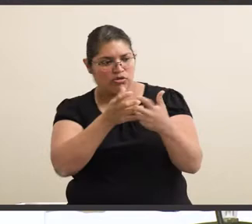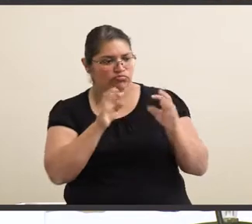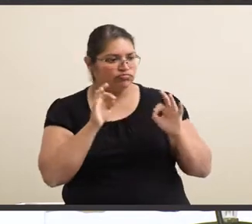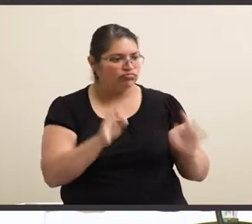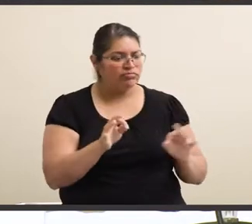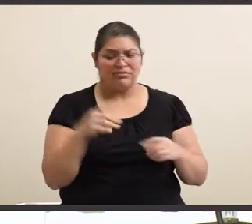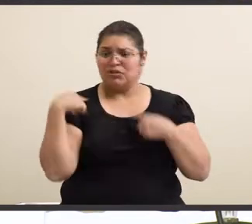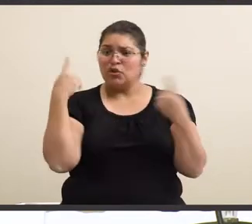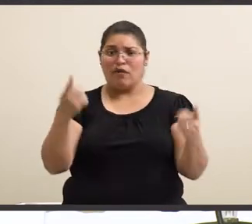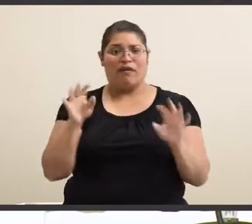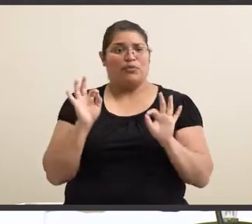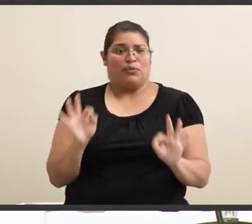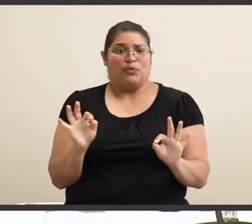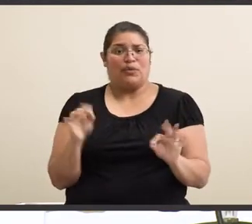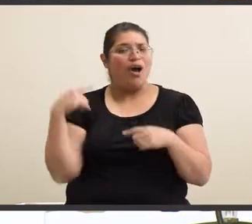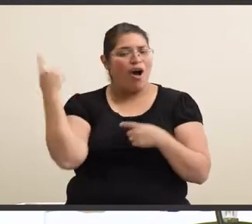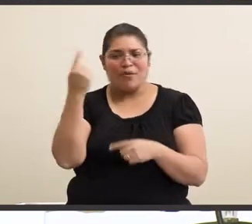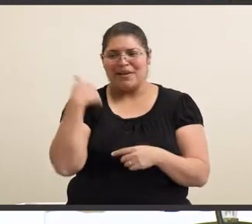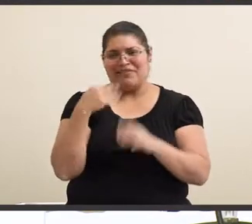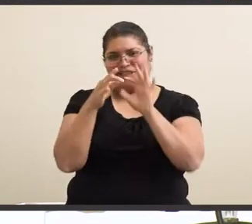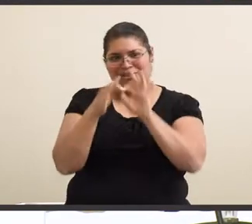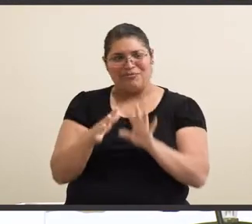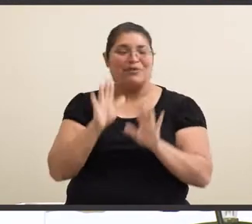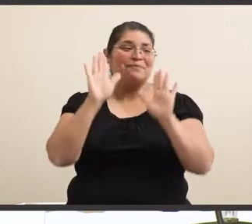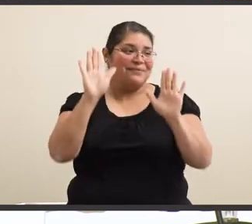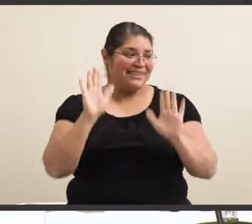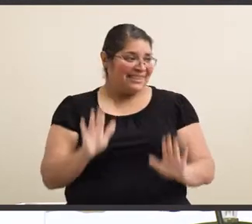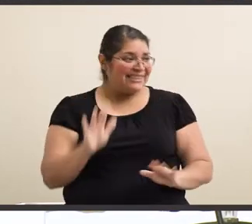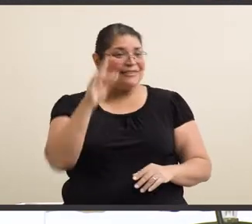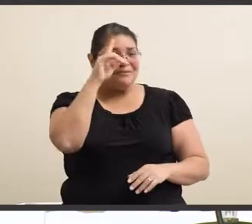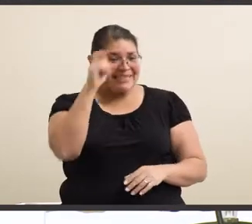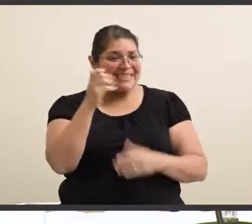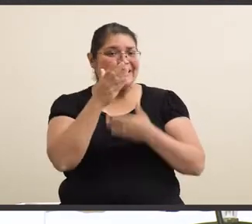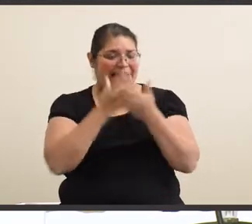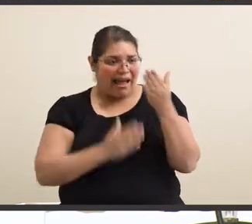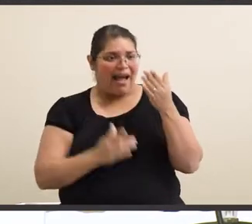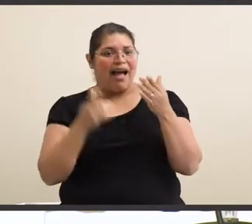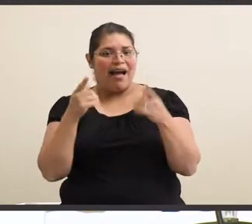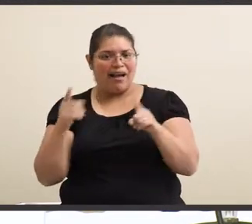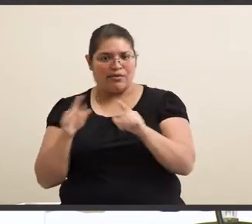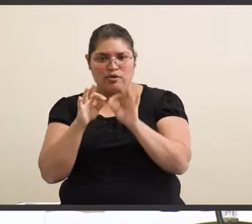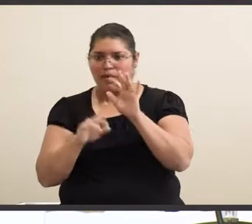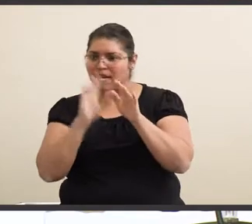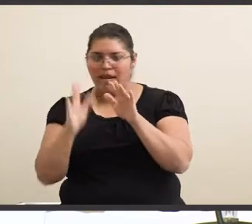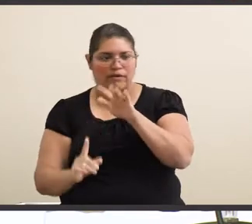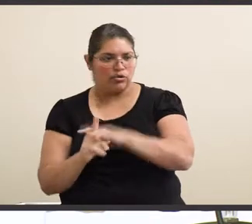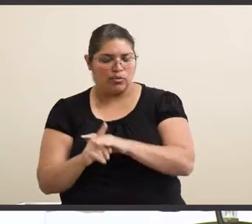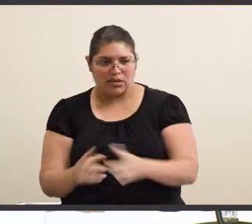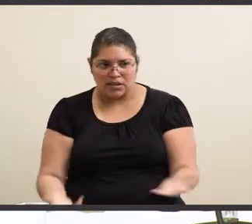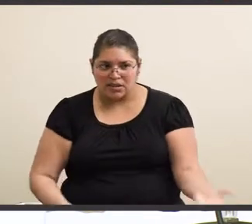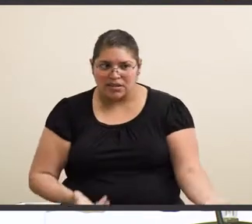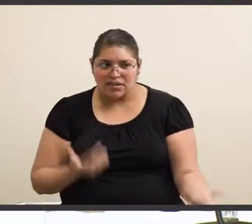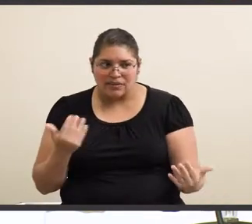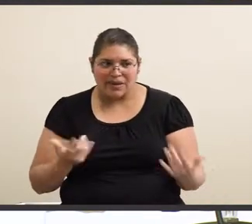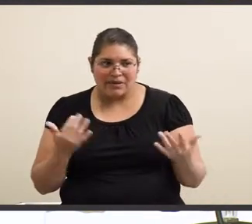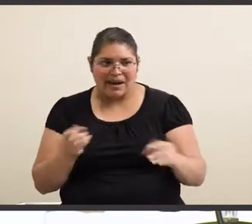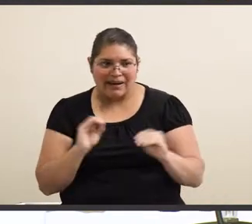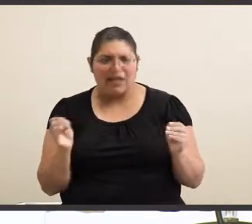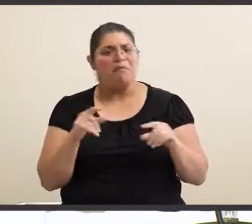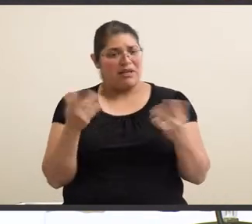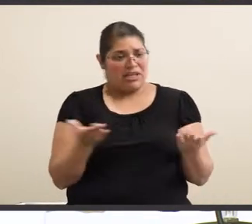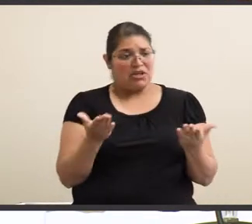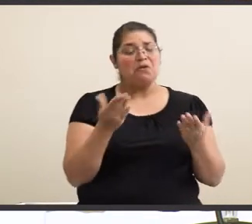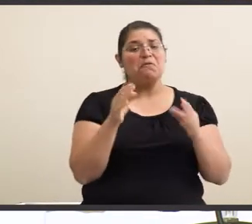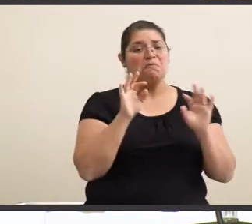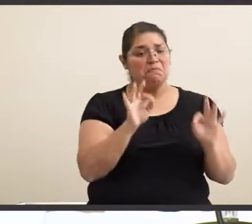I haven't failed so far. I always have an interpreter there, and that's amazing, because I've had some instances where interpreters never show up. So it's a